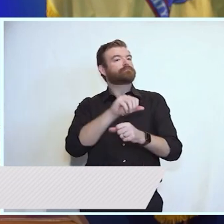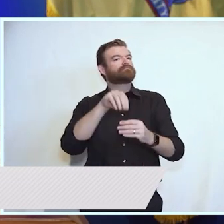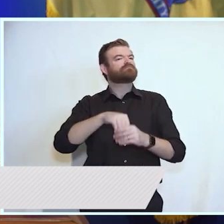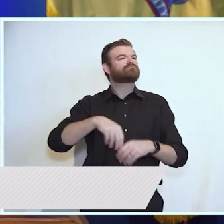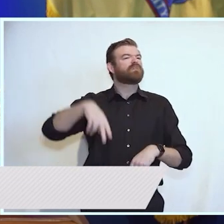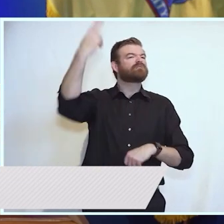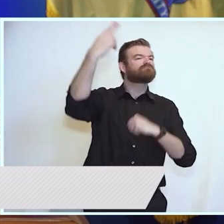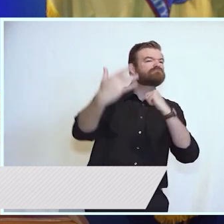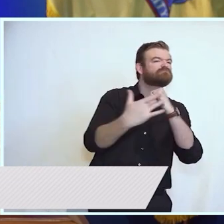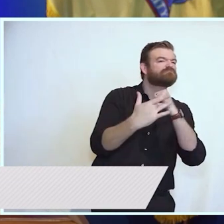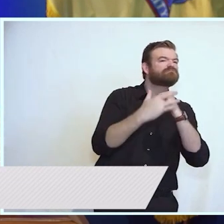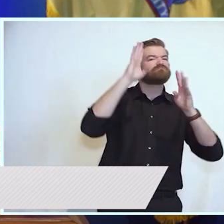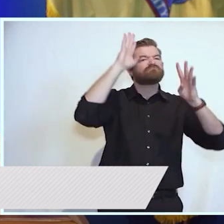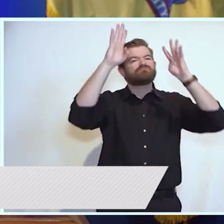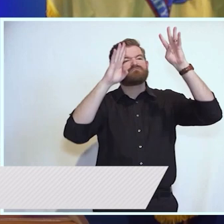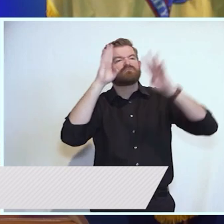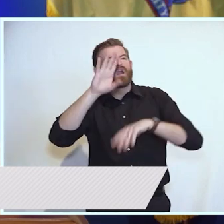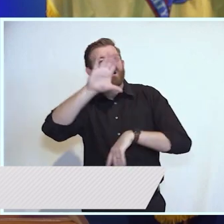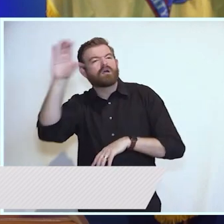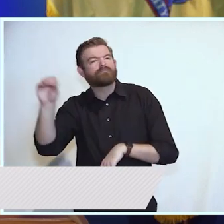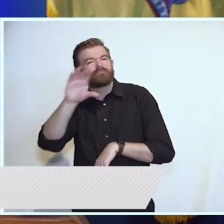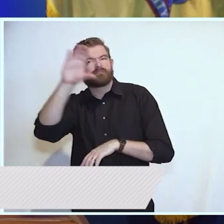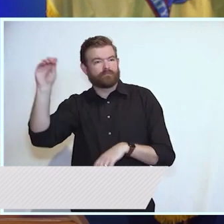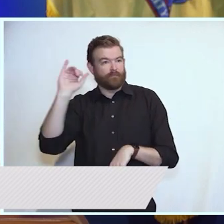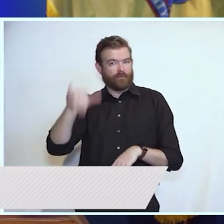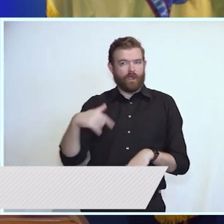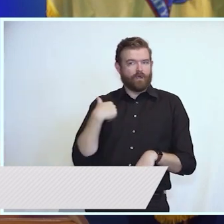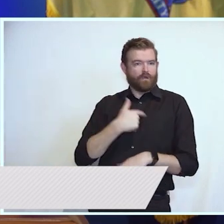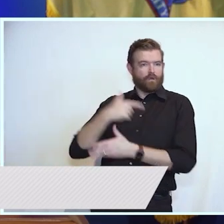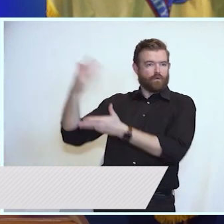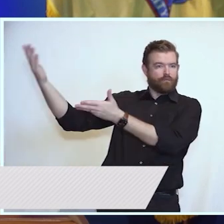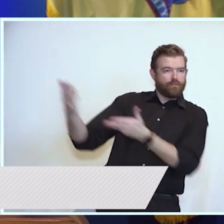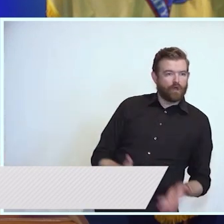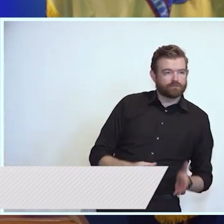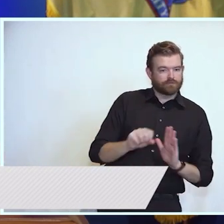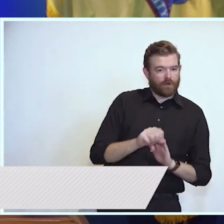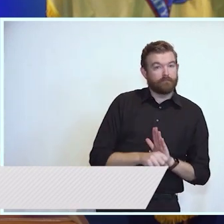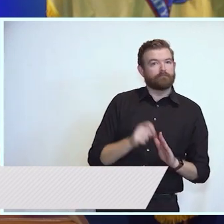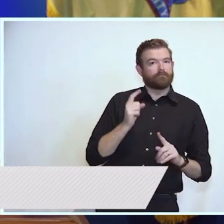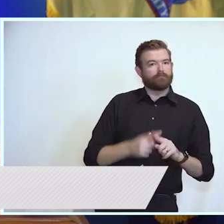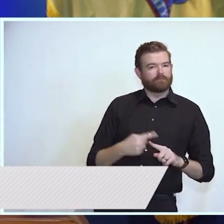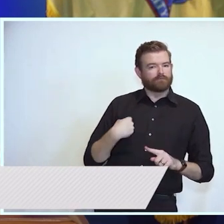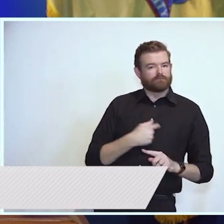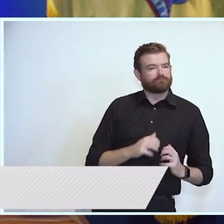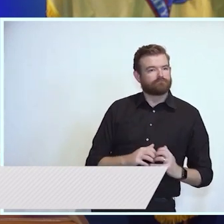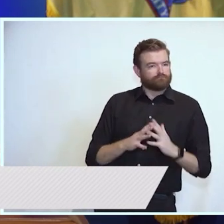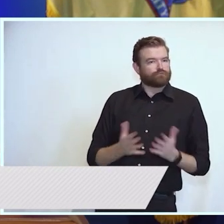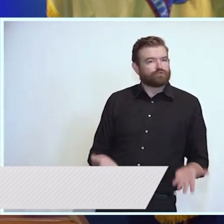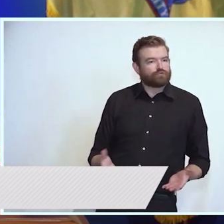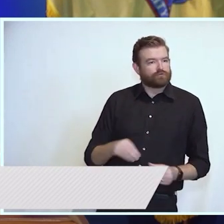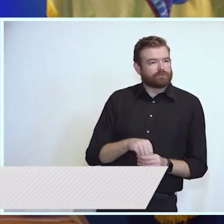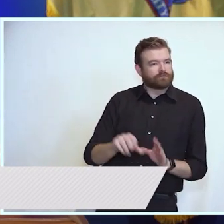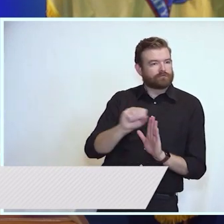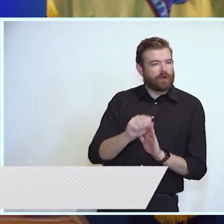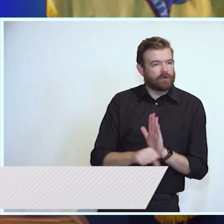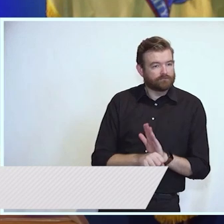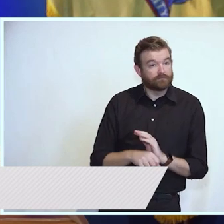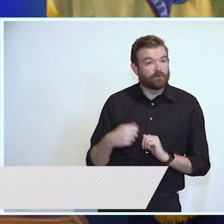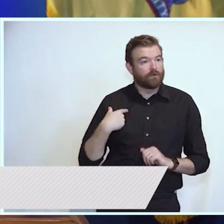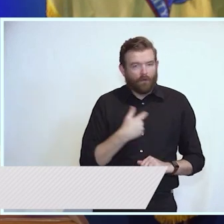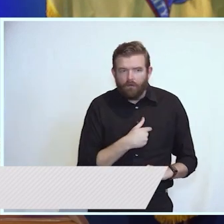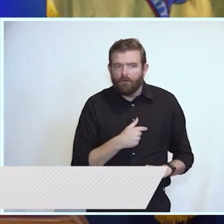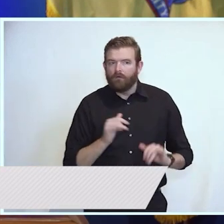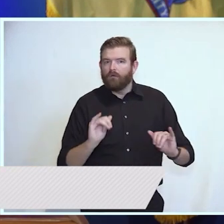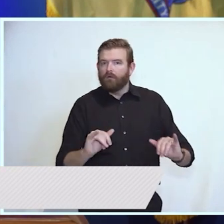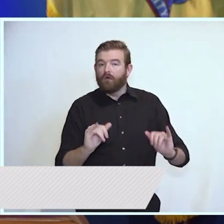state and those which are taking root here. They're finding work in the burgeoning green energy industry in the growing fintech